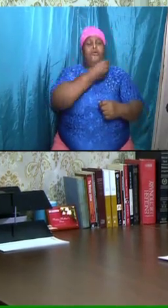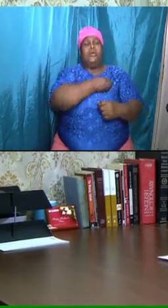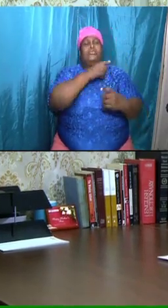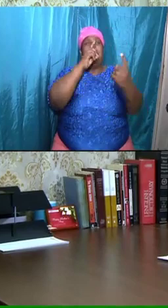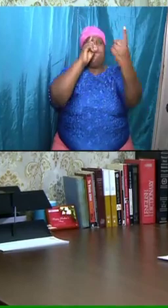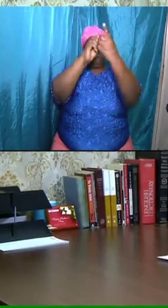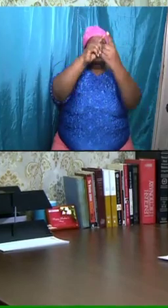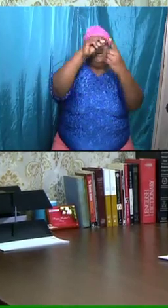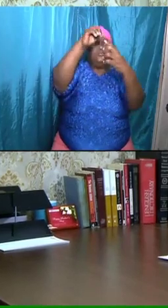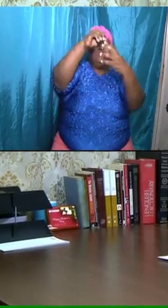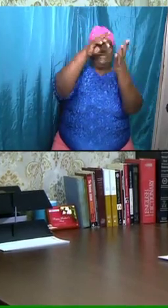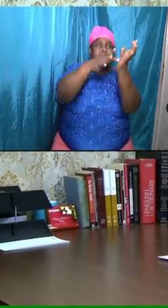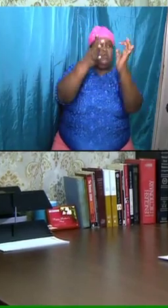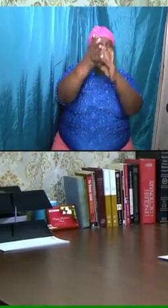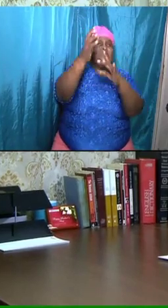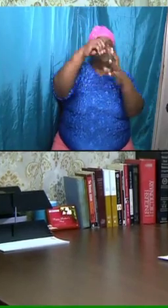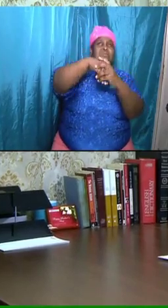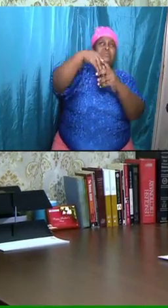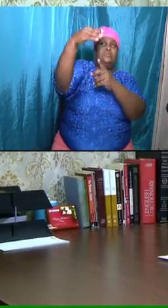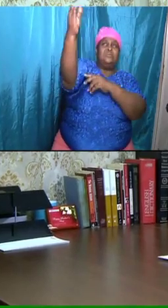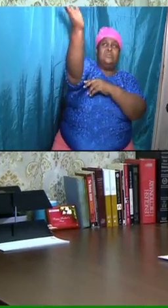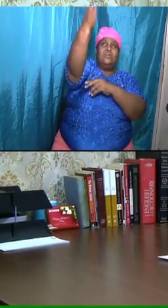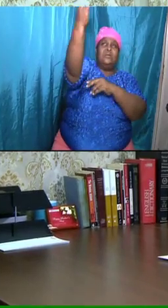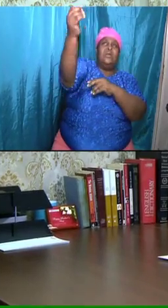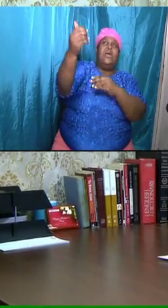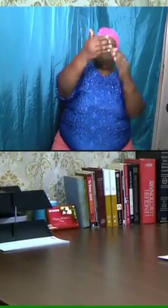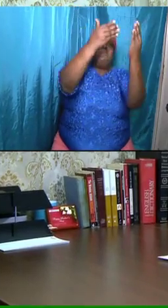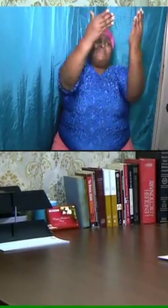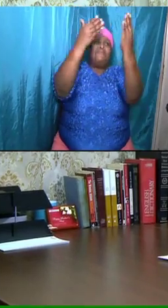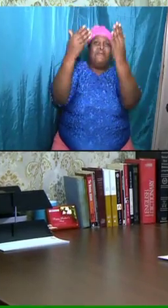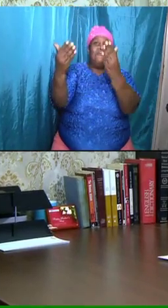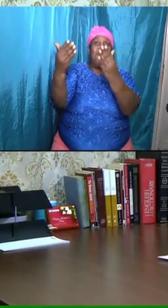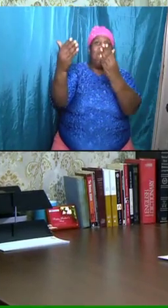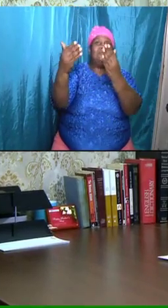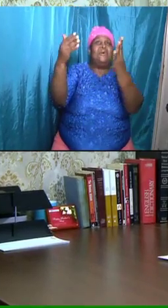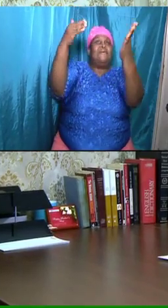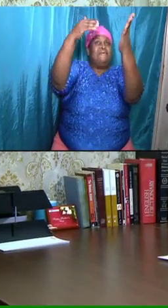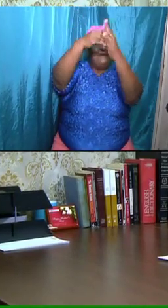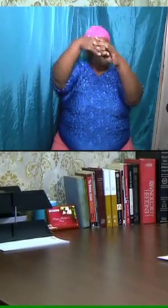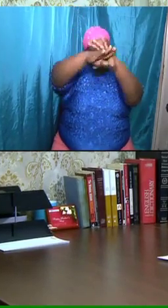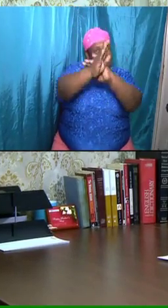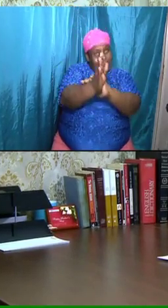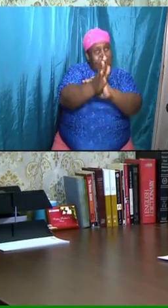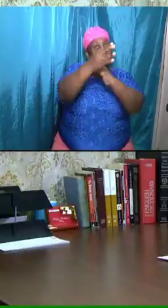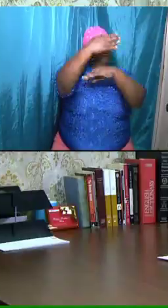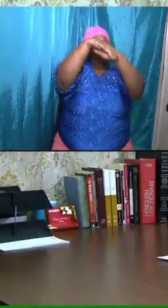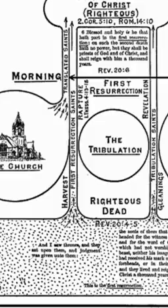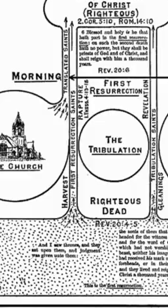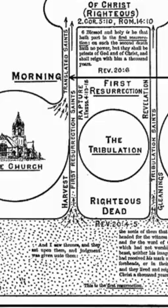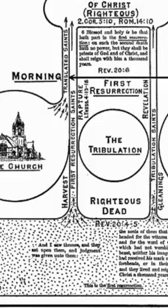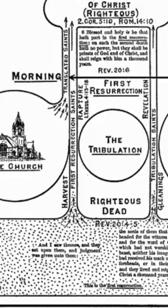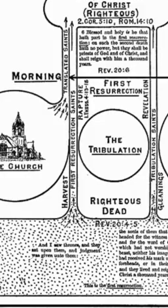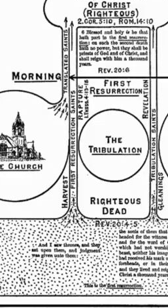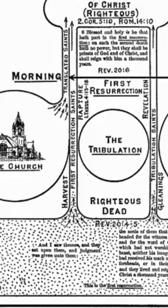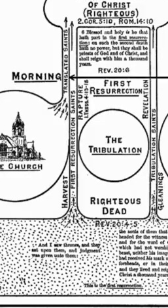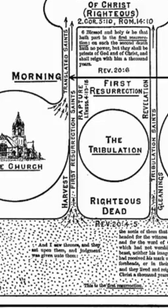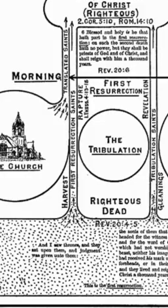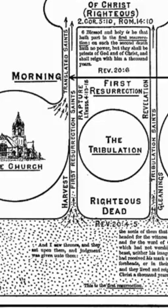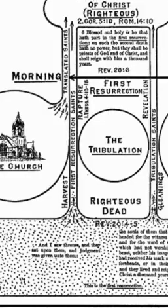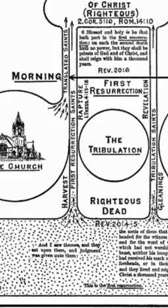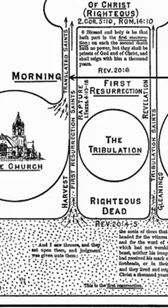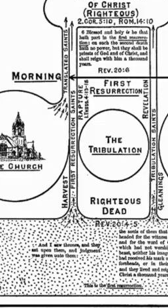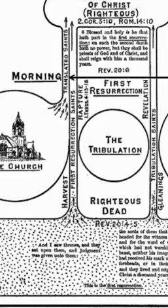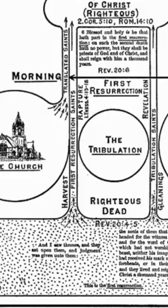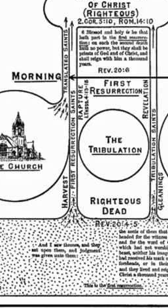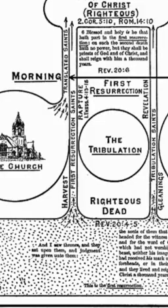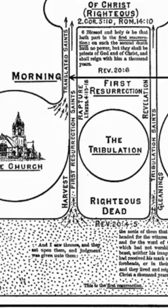He takes us back to heaven, where a number of things are going to And so,